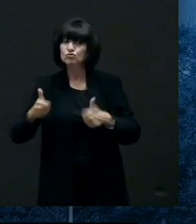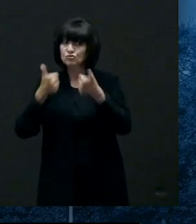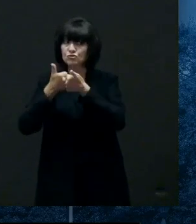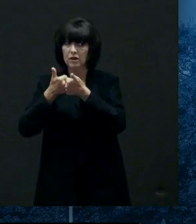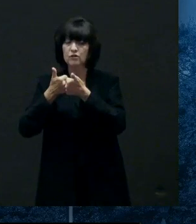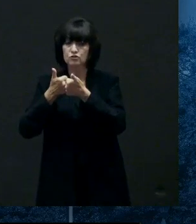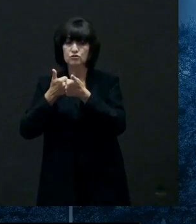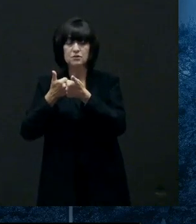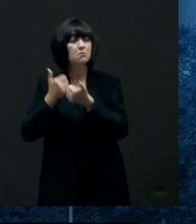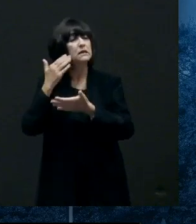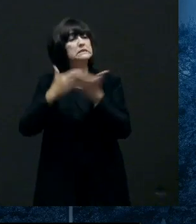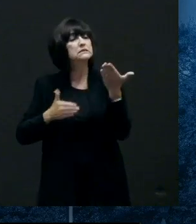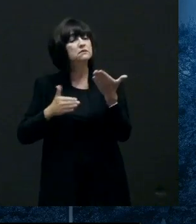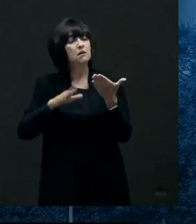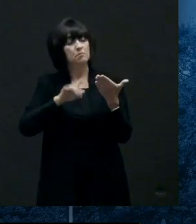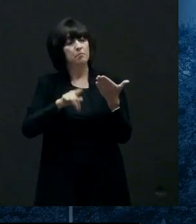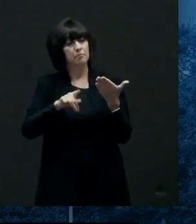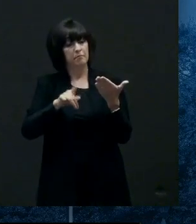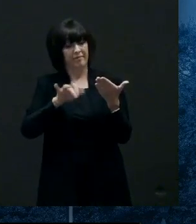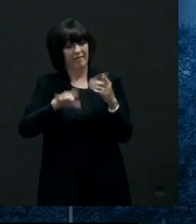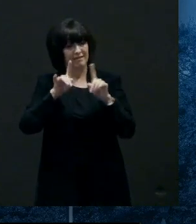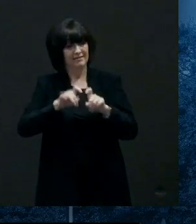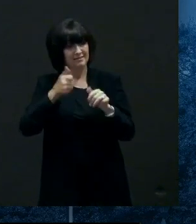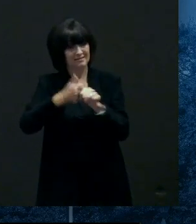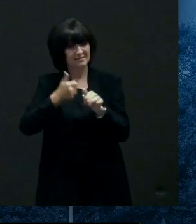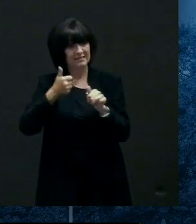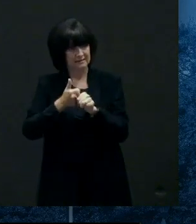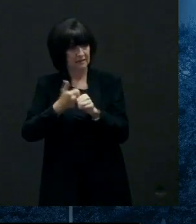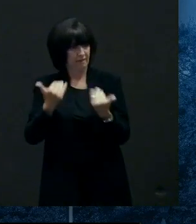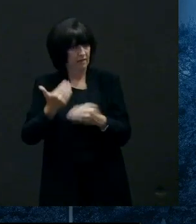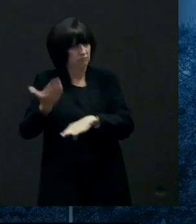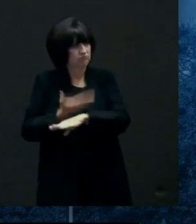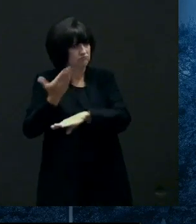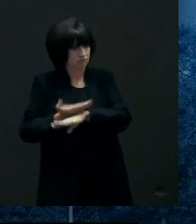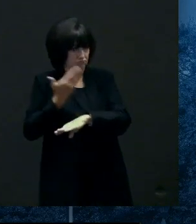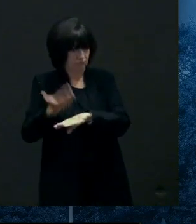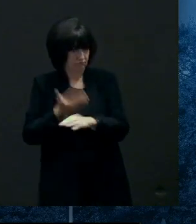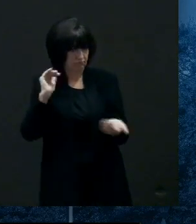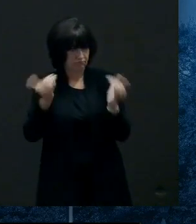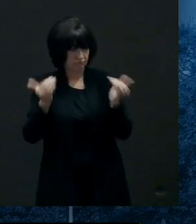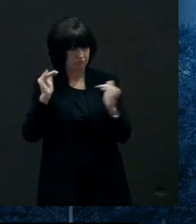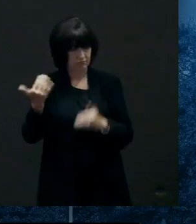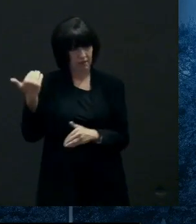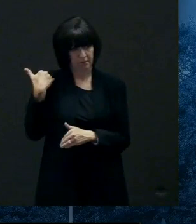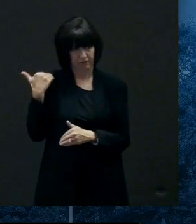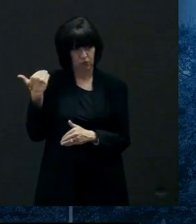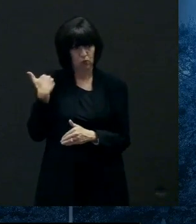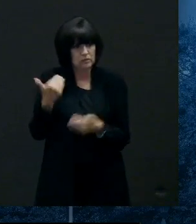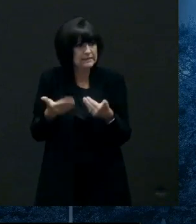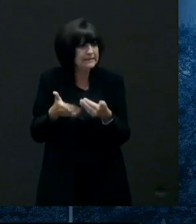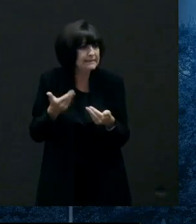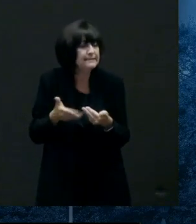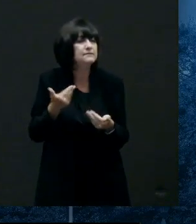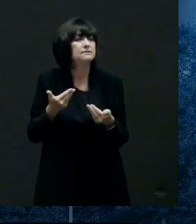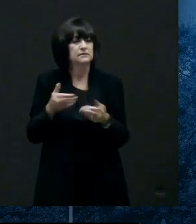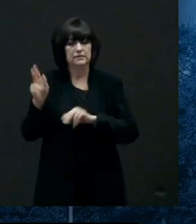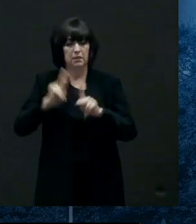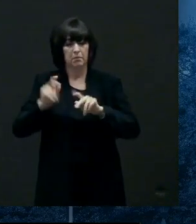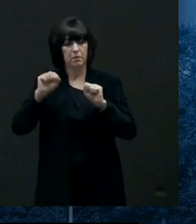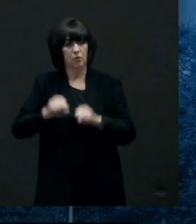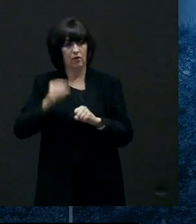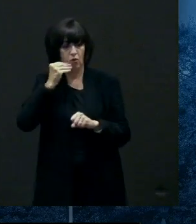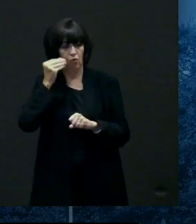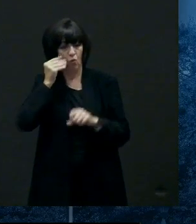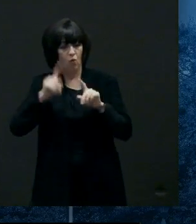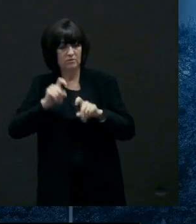innovations in testing technology and and we're taking advantage of some of that so it'll be a challenge but i think aj